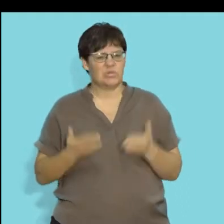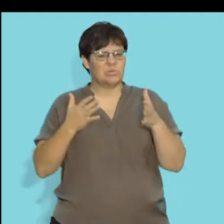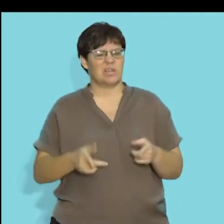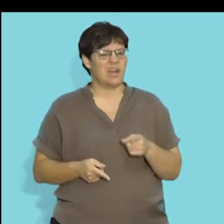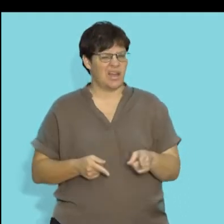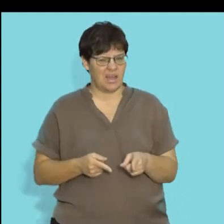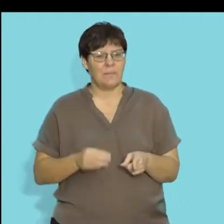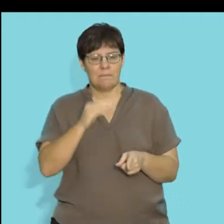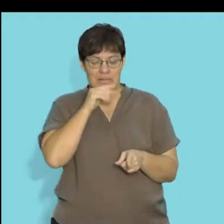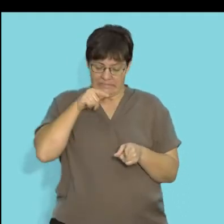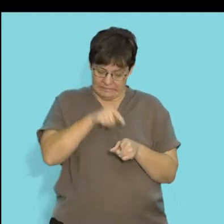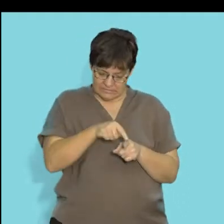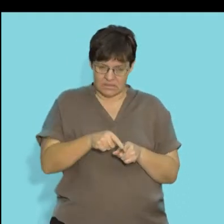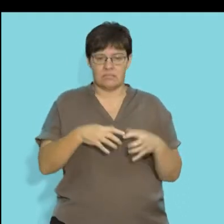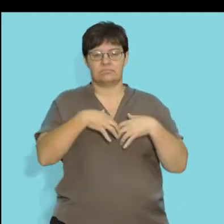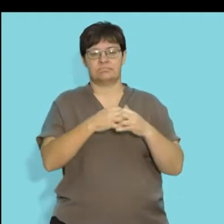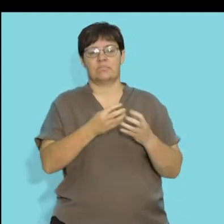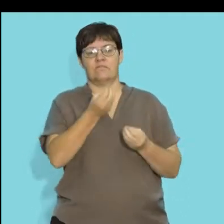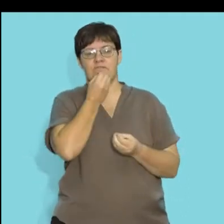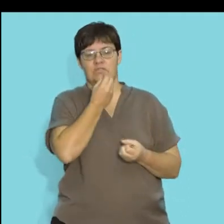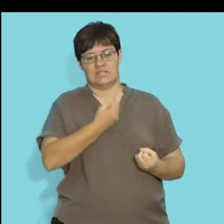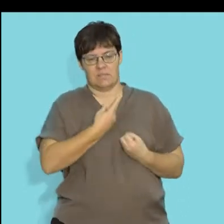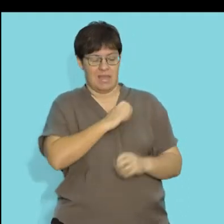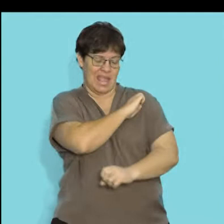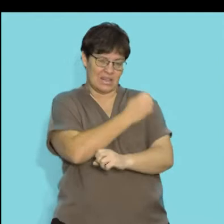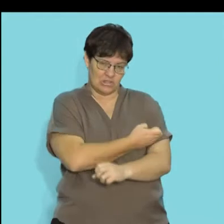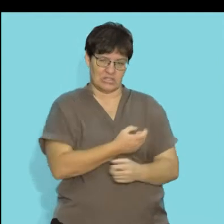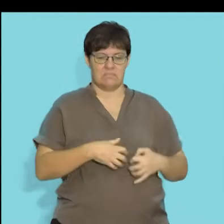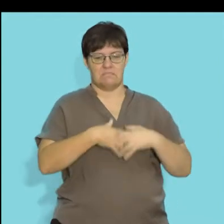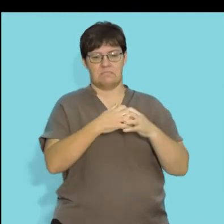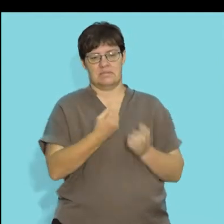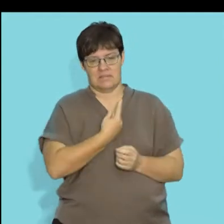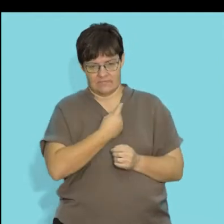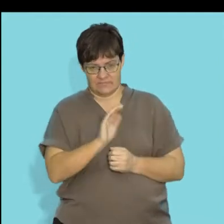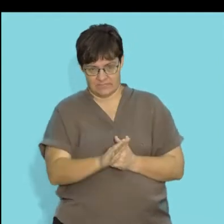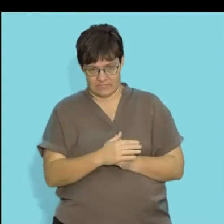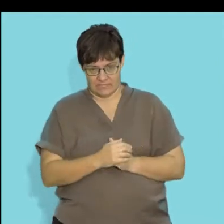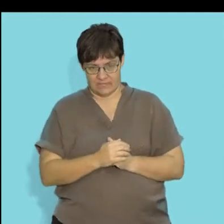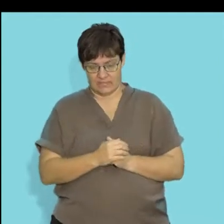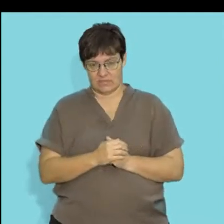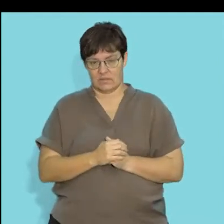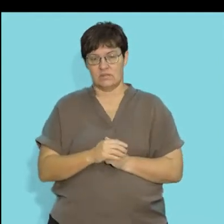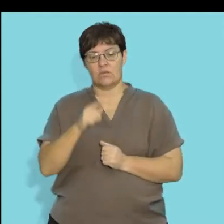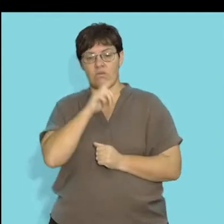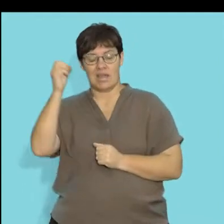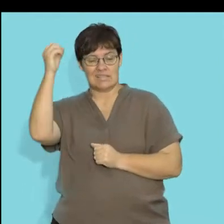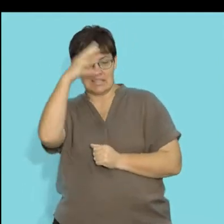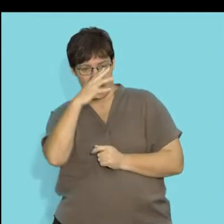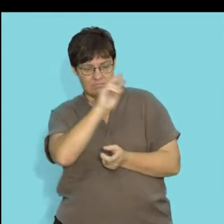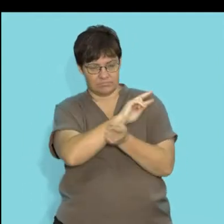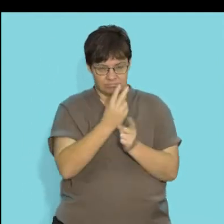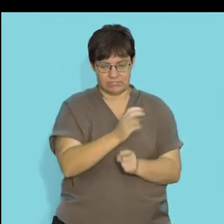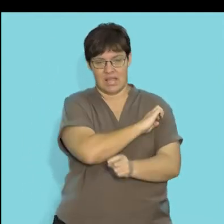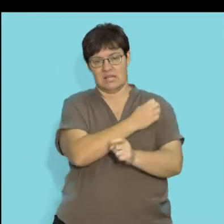mean by producers? These are the individuals that are able to produce energy in an ecosystem. So, energy from the sun,